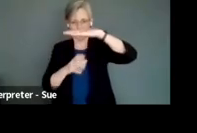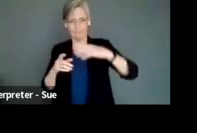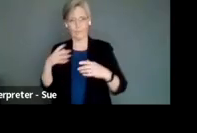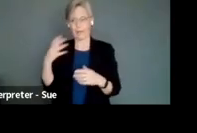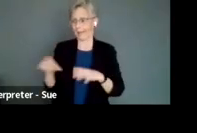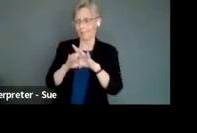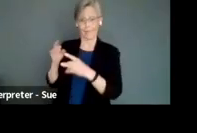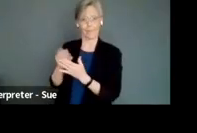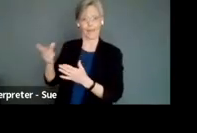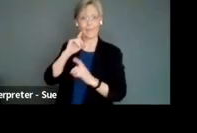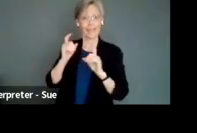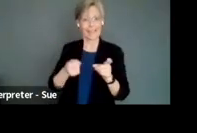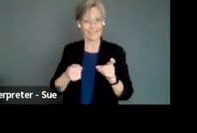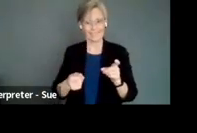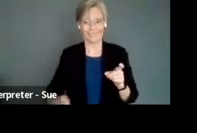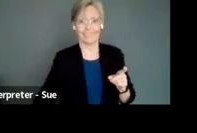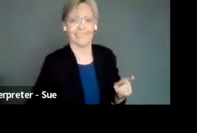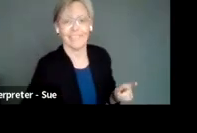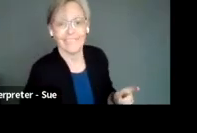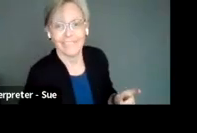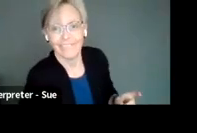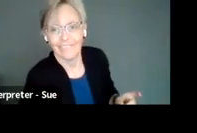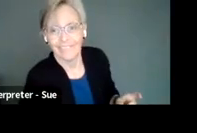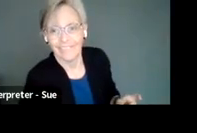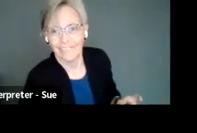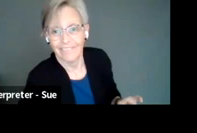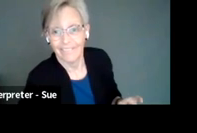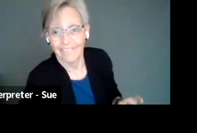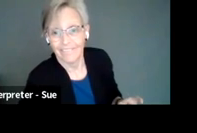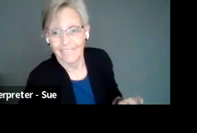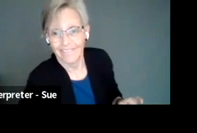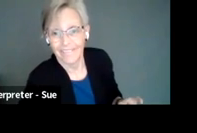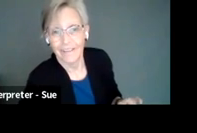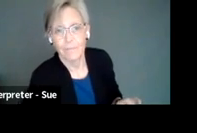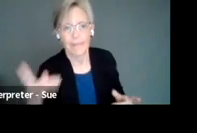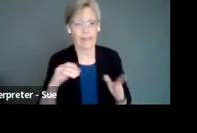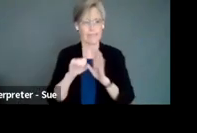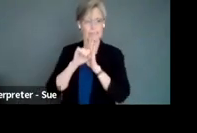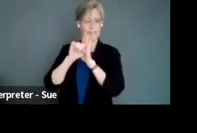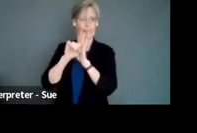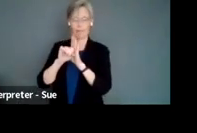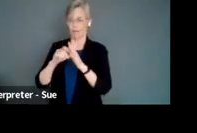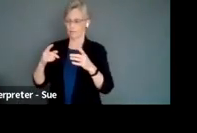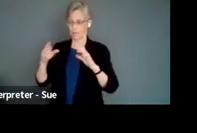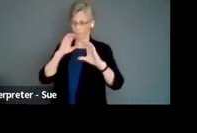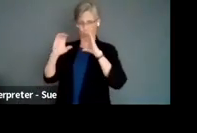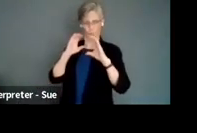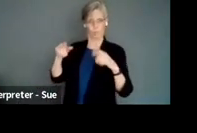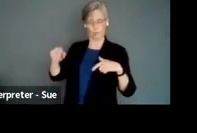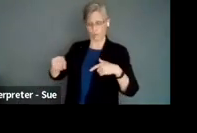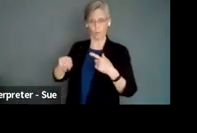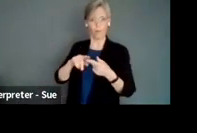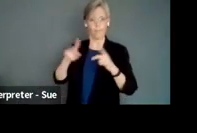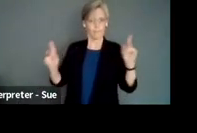gifts, Inuksuks, but that's a form of symbolic communication. That's how in the Inuit communities communicated with people